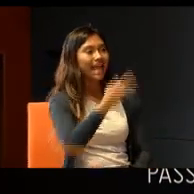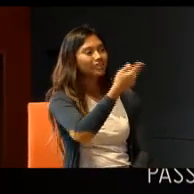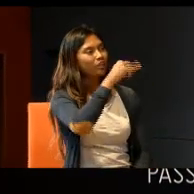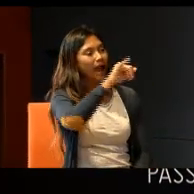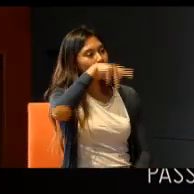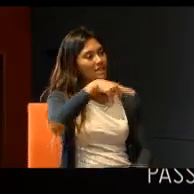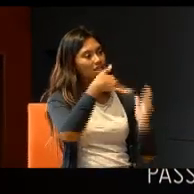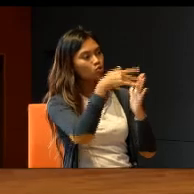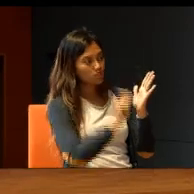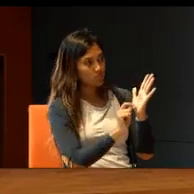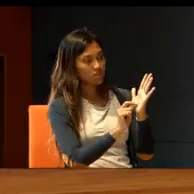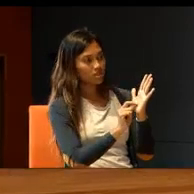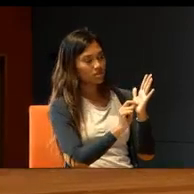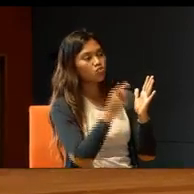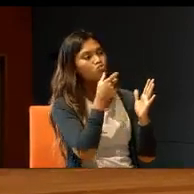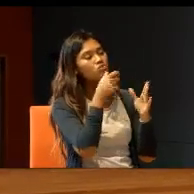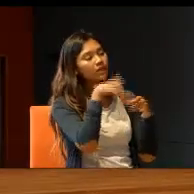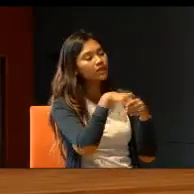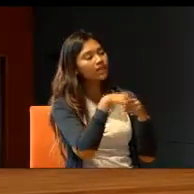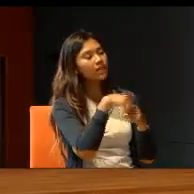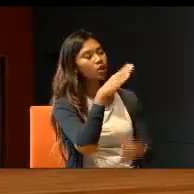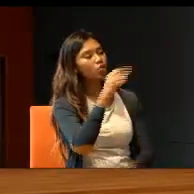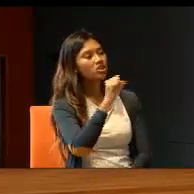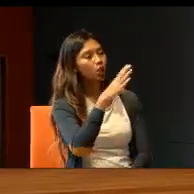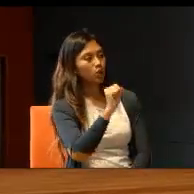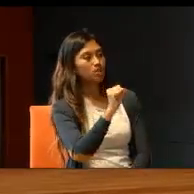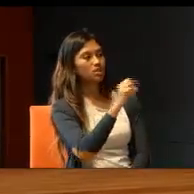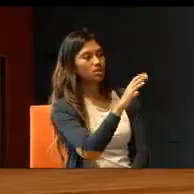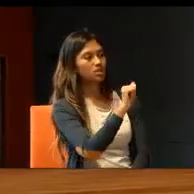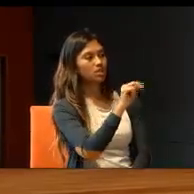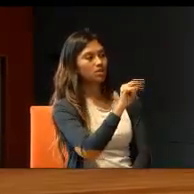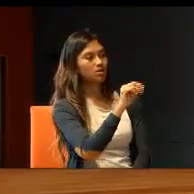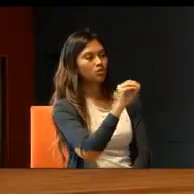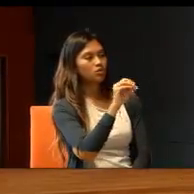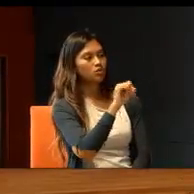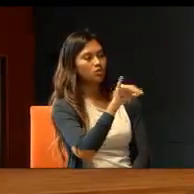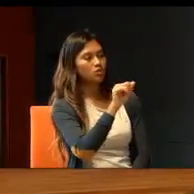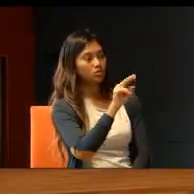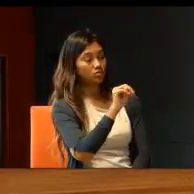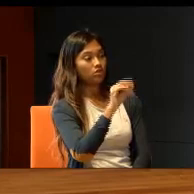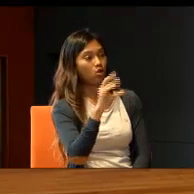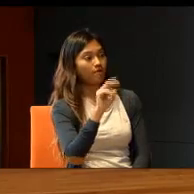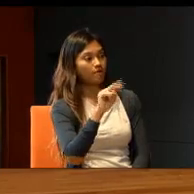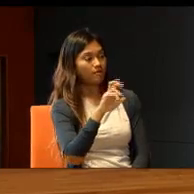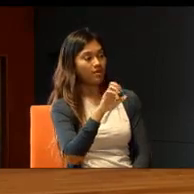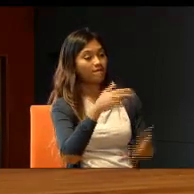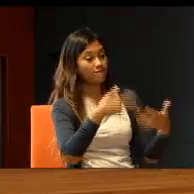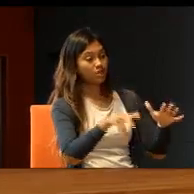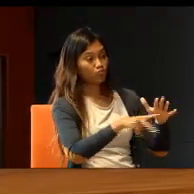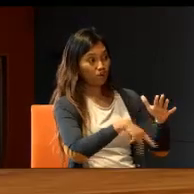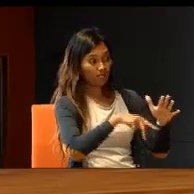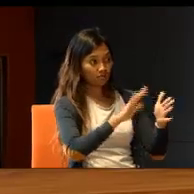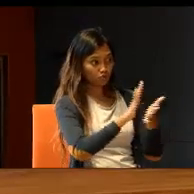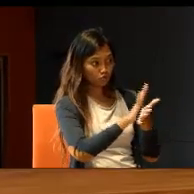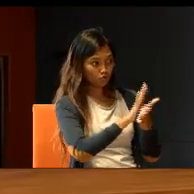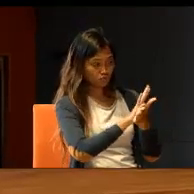students, were in Knowson Convent, in those days. And, when they finished, primary school, they would